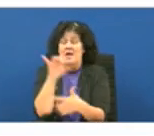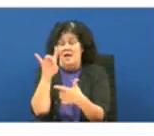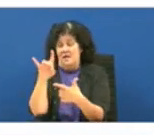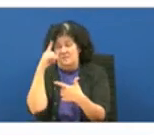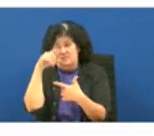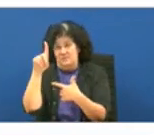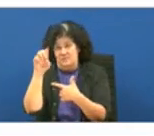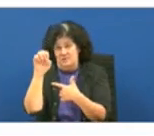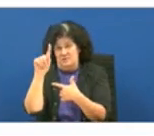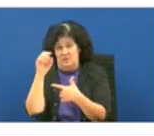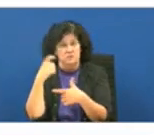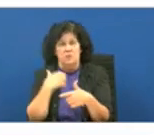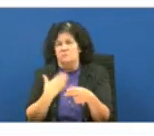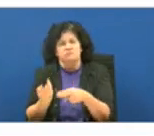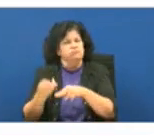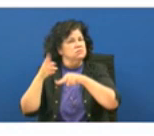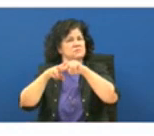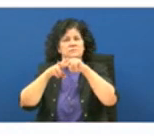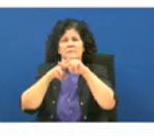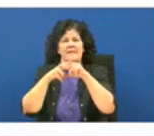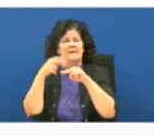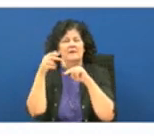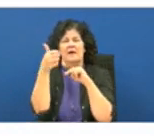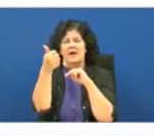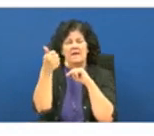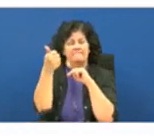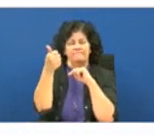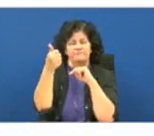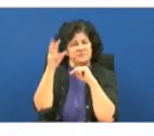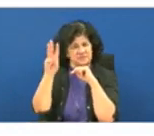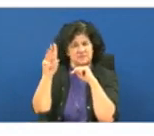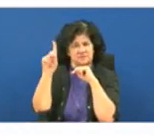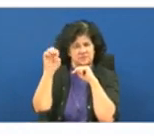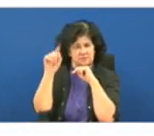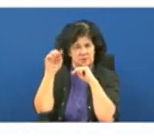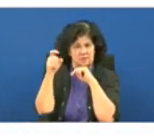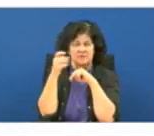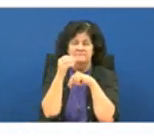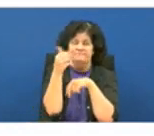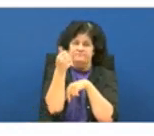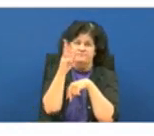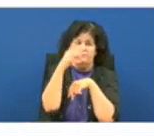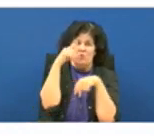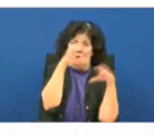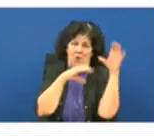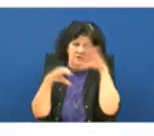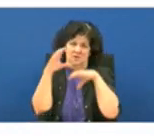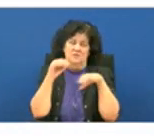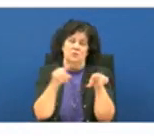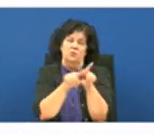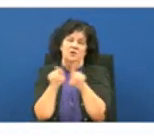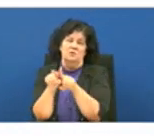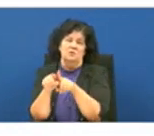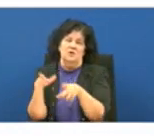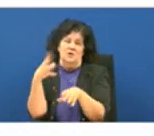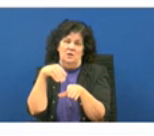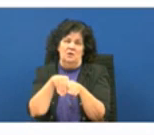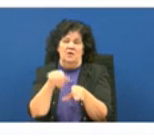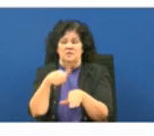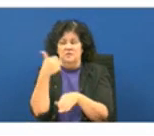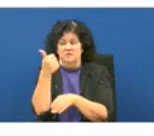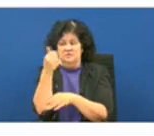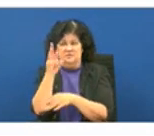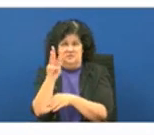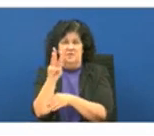it to 16 for um detox 16 for crisis and then we also included another 16 for